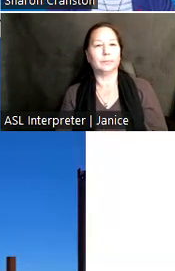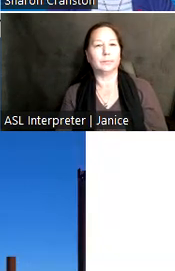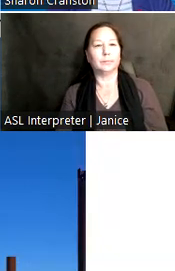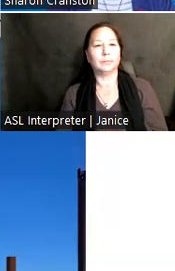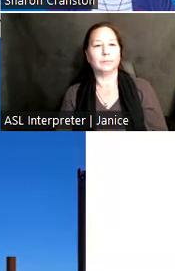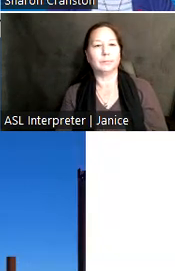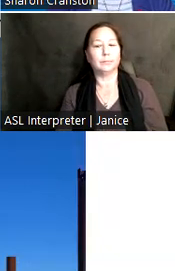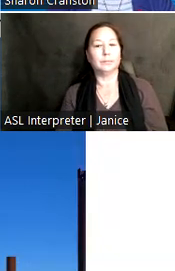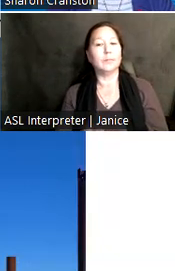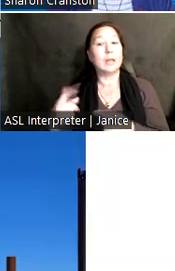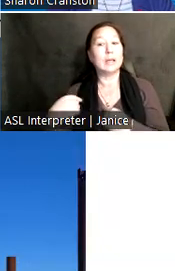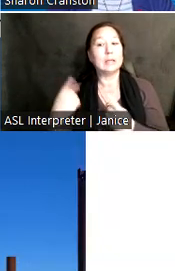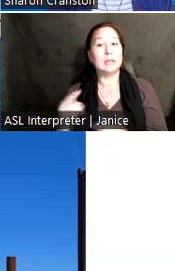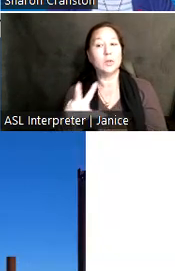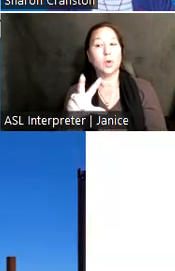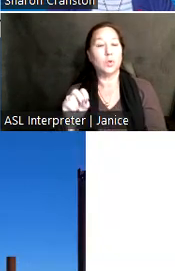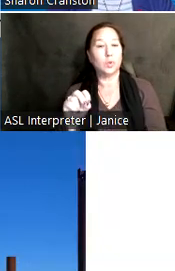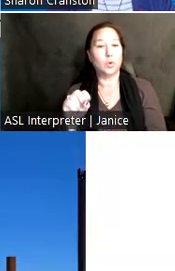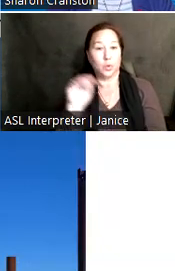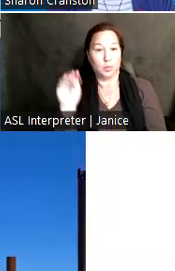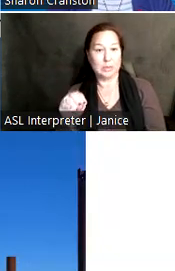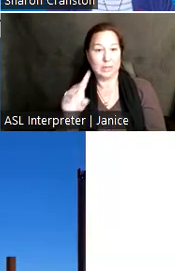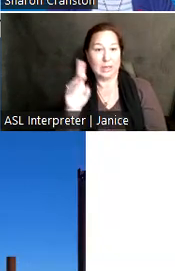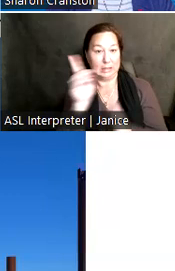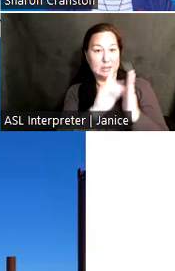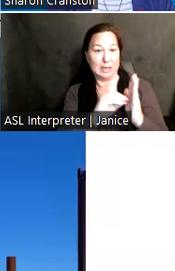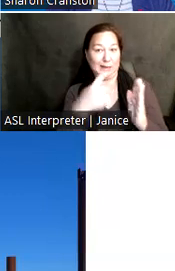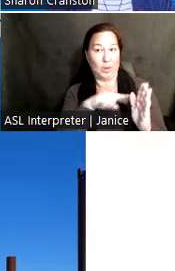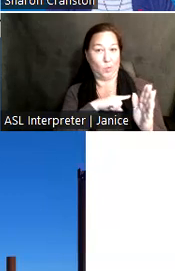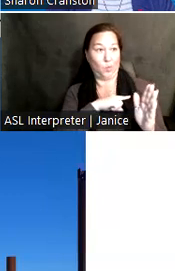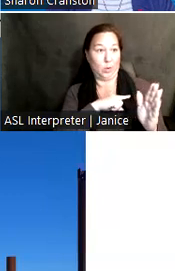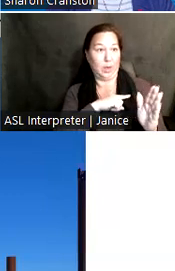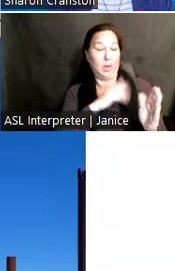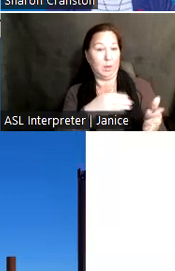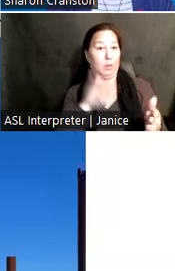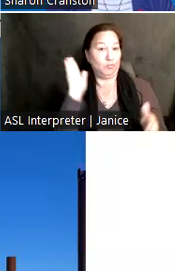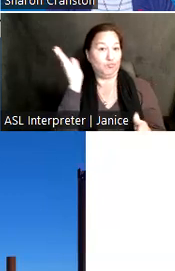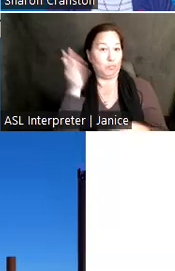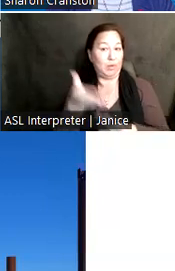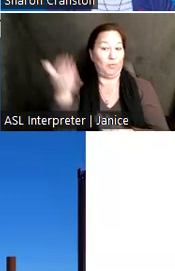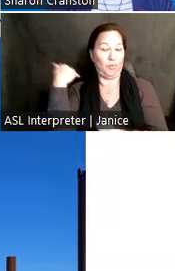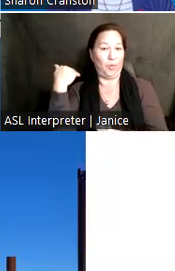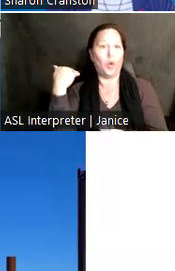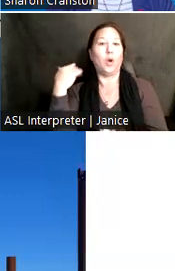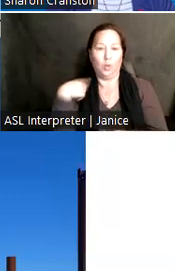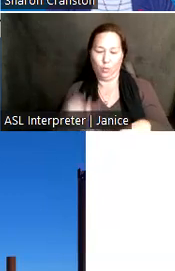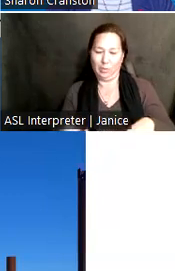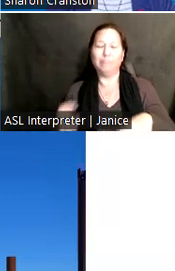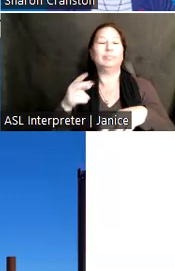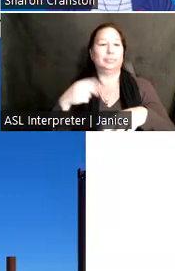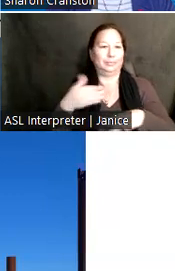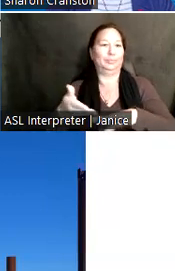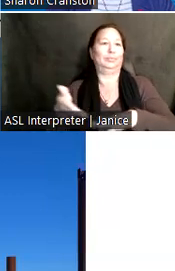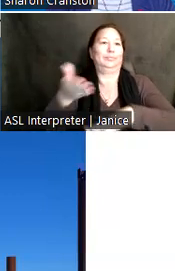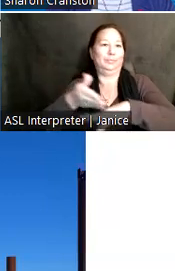Since the 30% design that we presented to you, we have made some significant design changes. Of particular note, we have